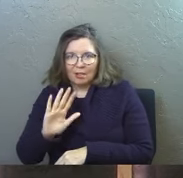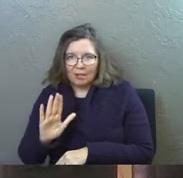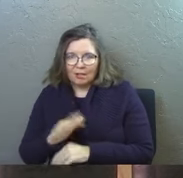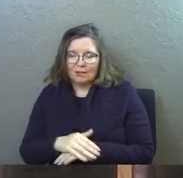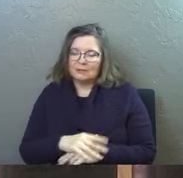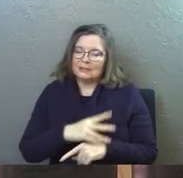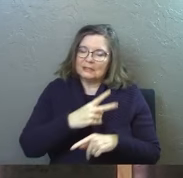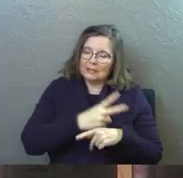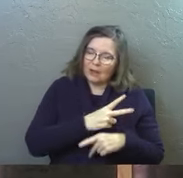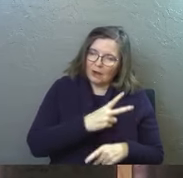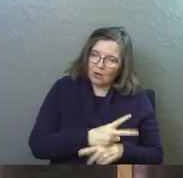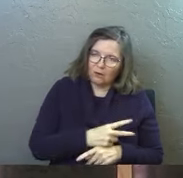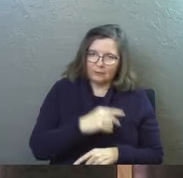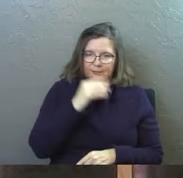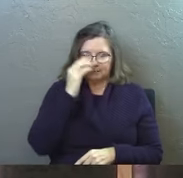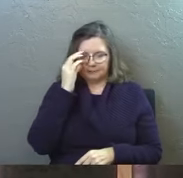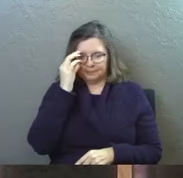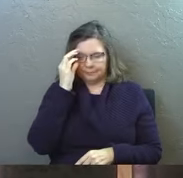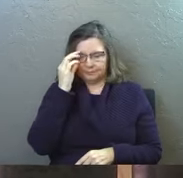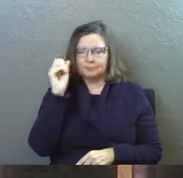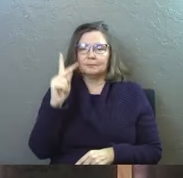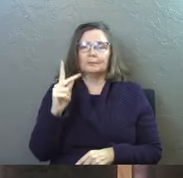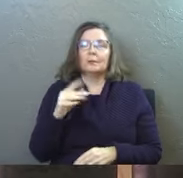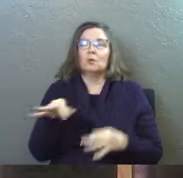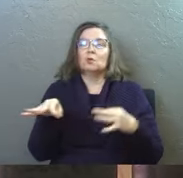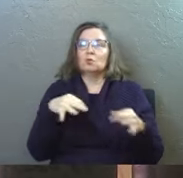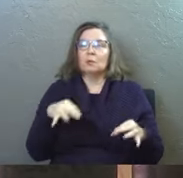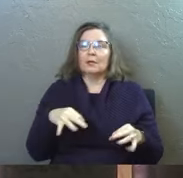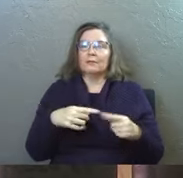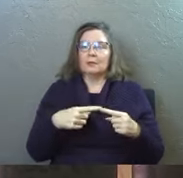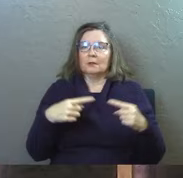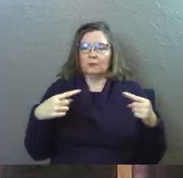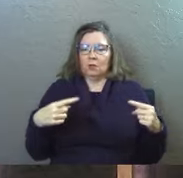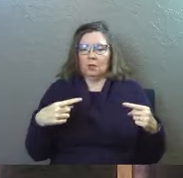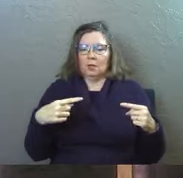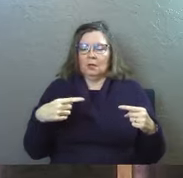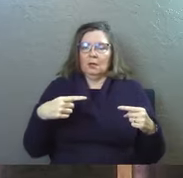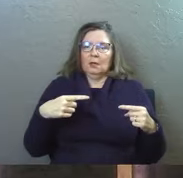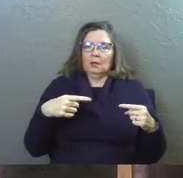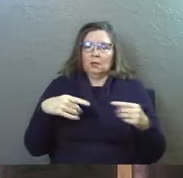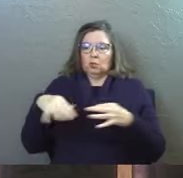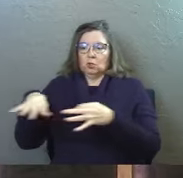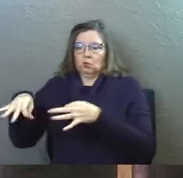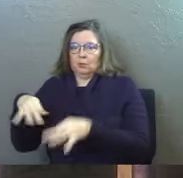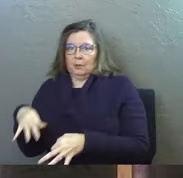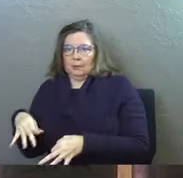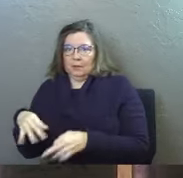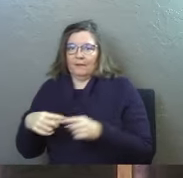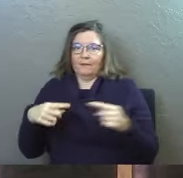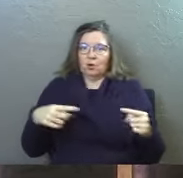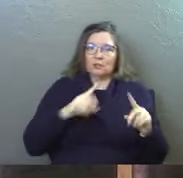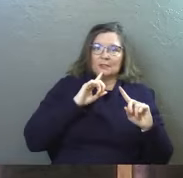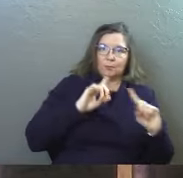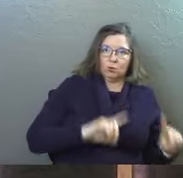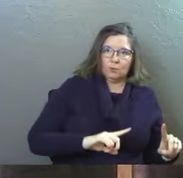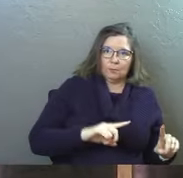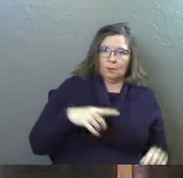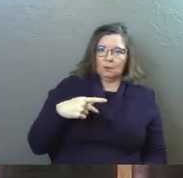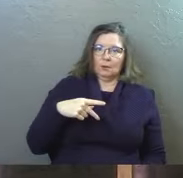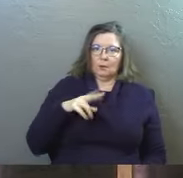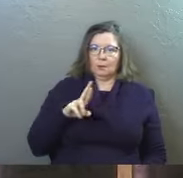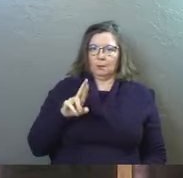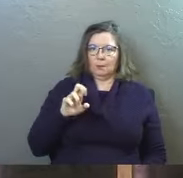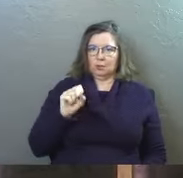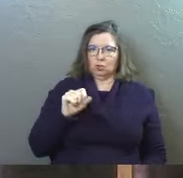take care okay so descriptive versus prescriptive let's dive into this okay